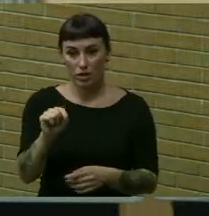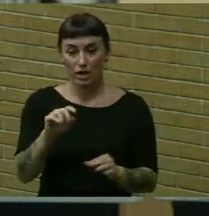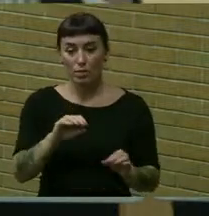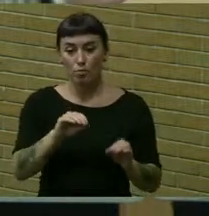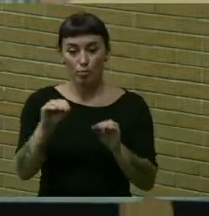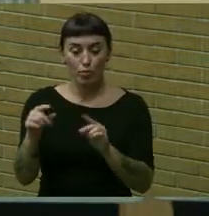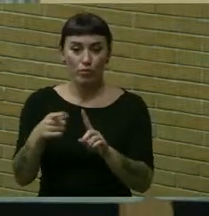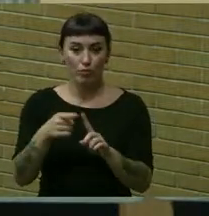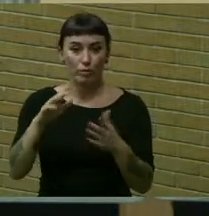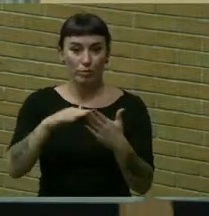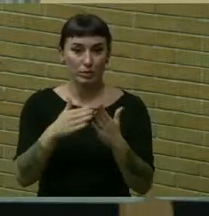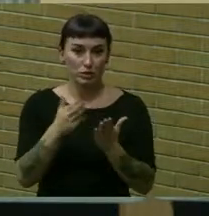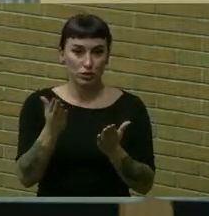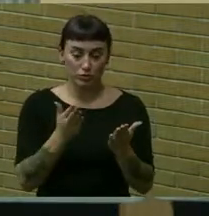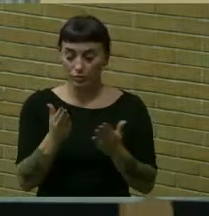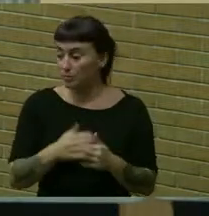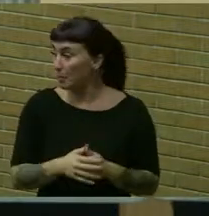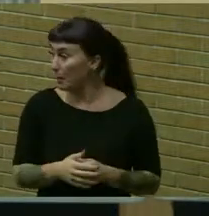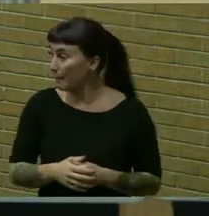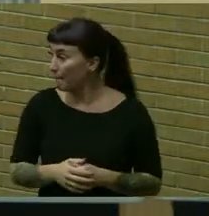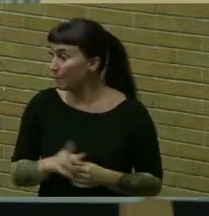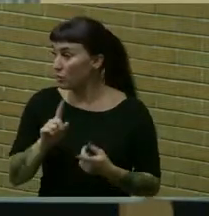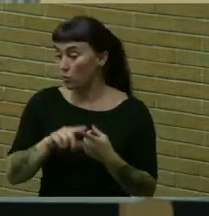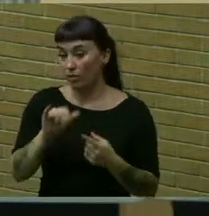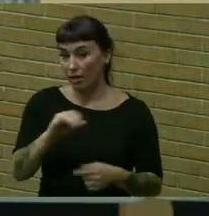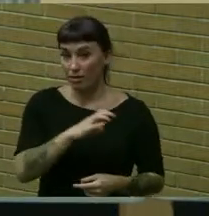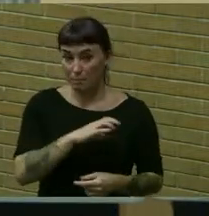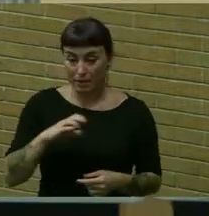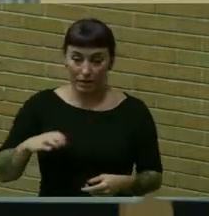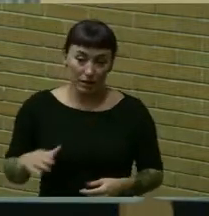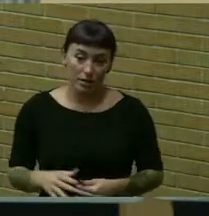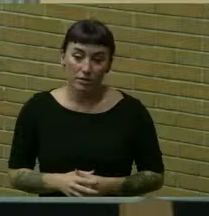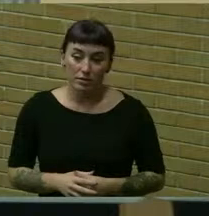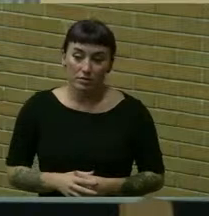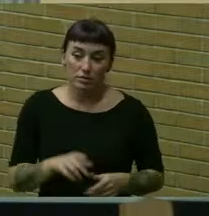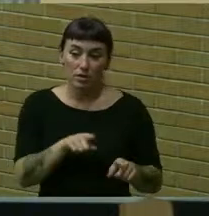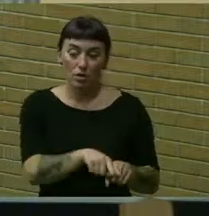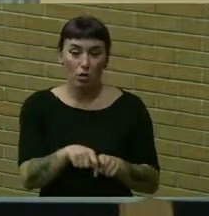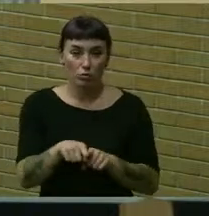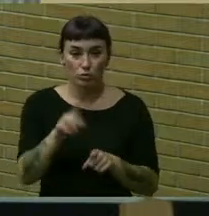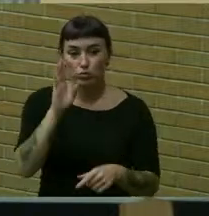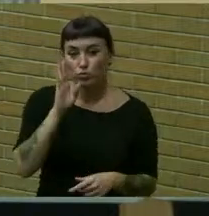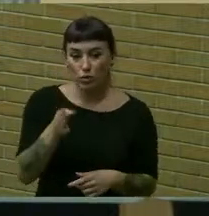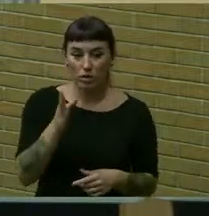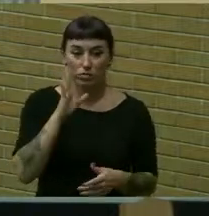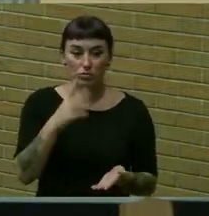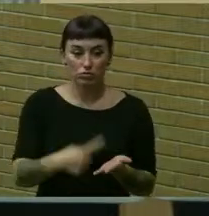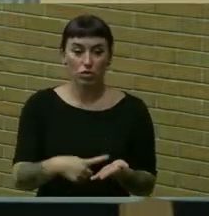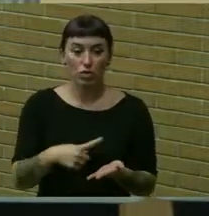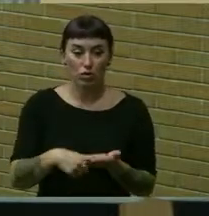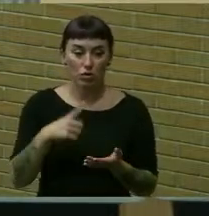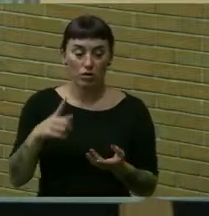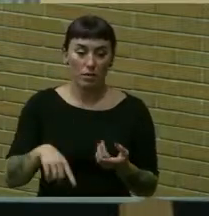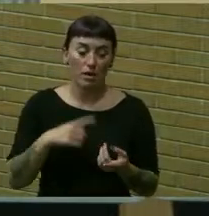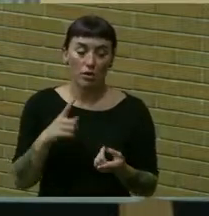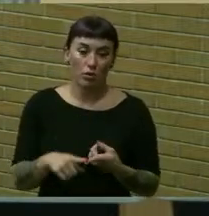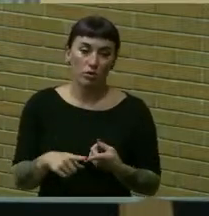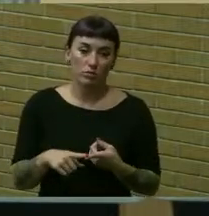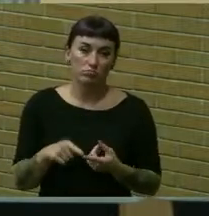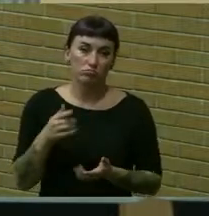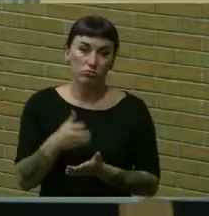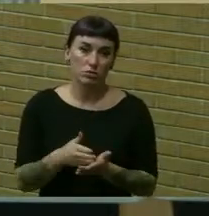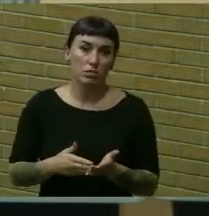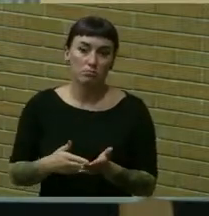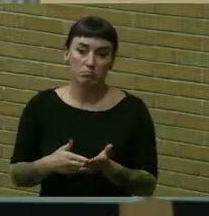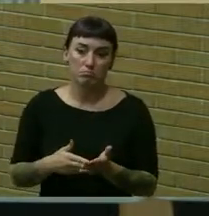community services to that committee and we're also going to be talking about some